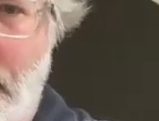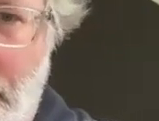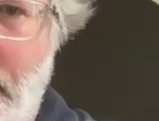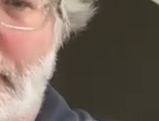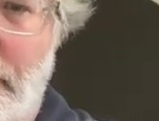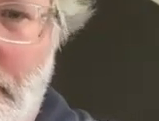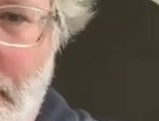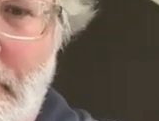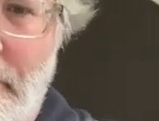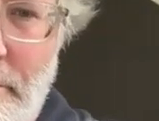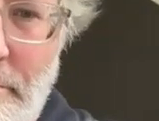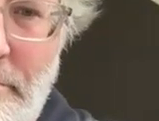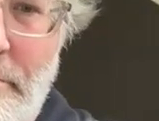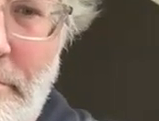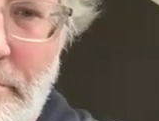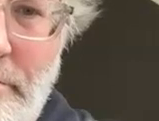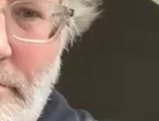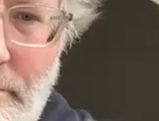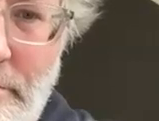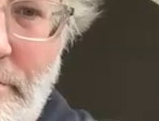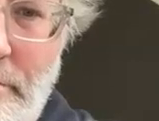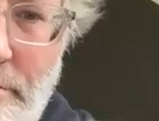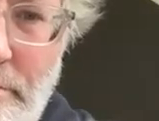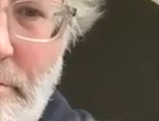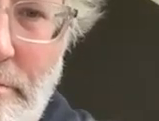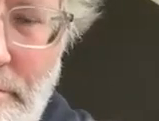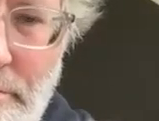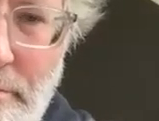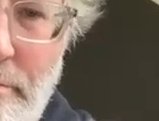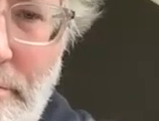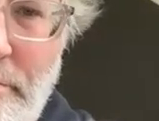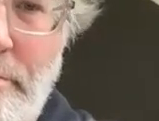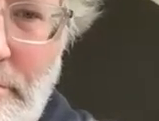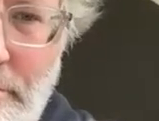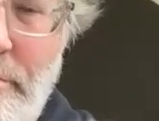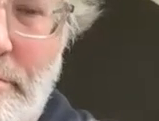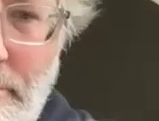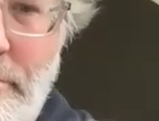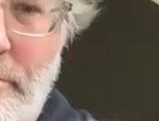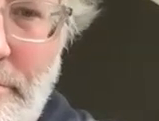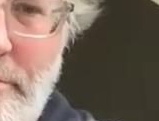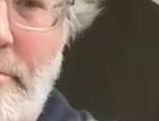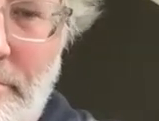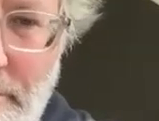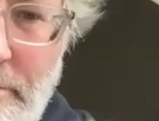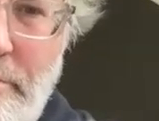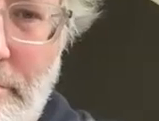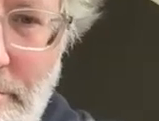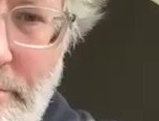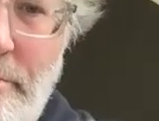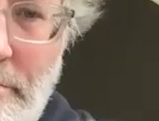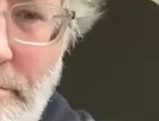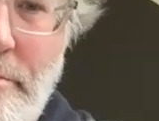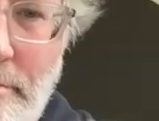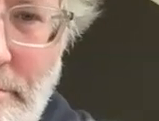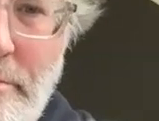that as climate communication you know so you take the existing statistics numbers you know again very very um fact-based and deeply